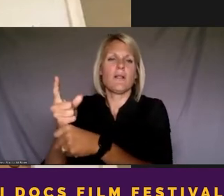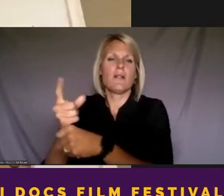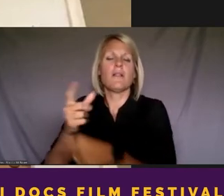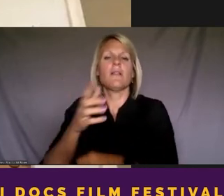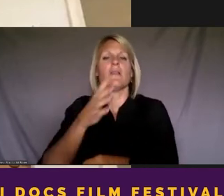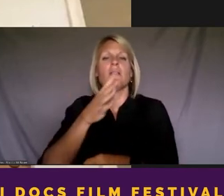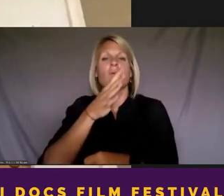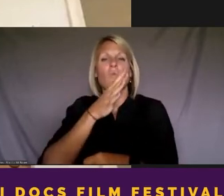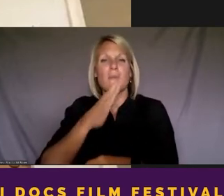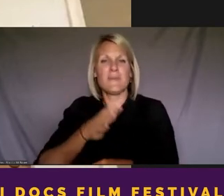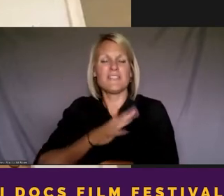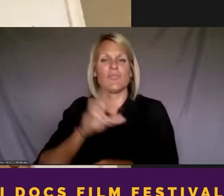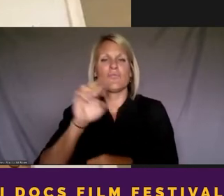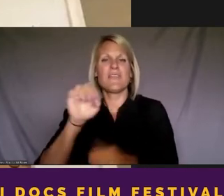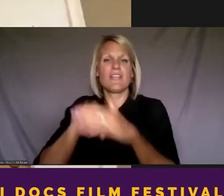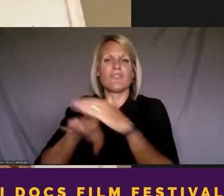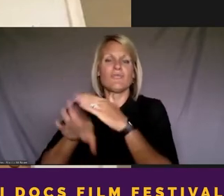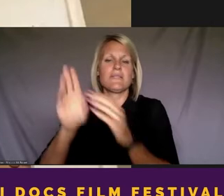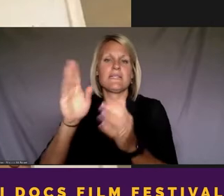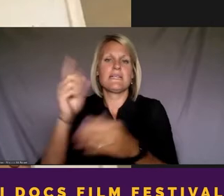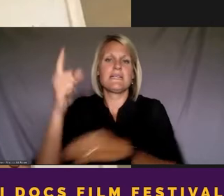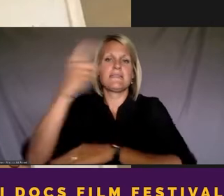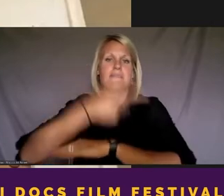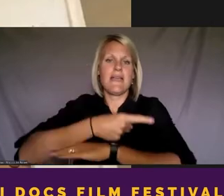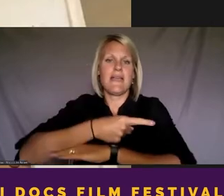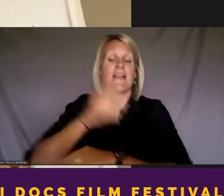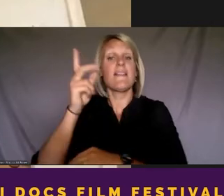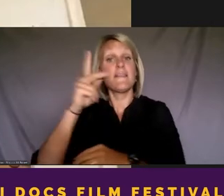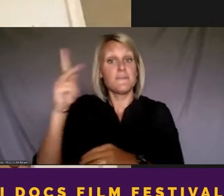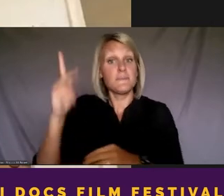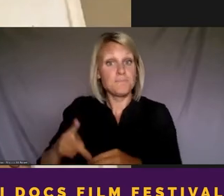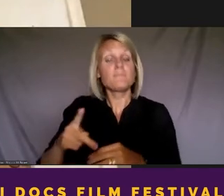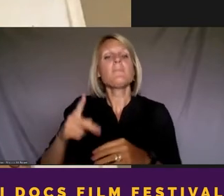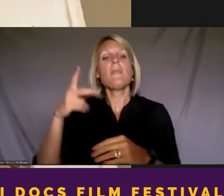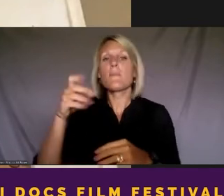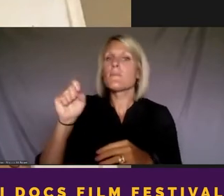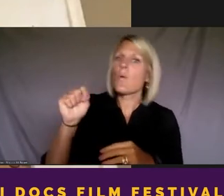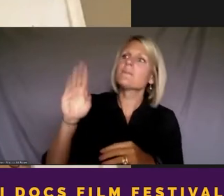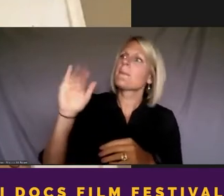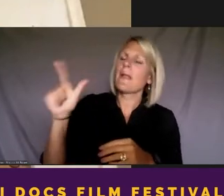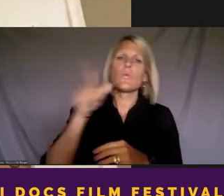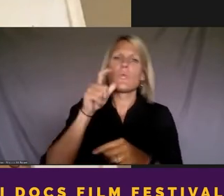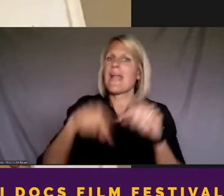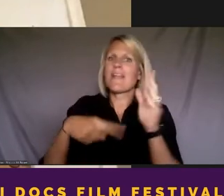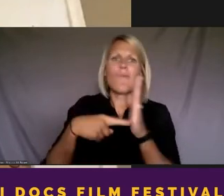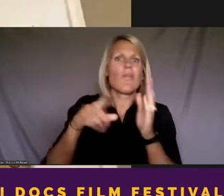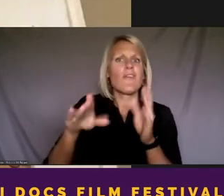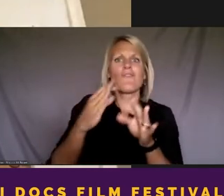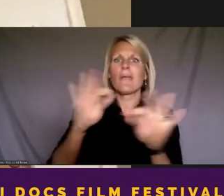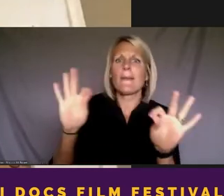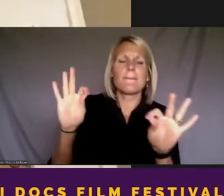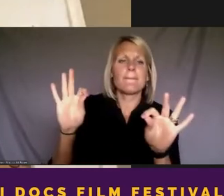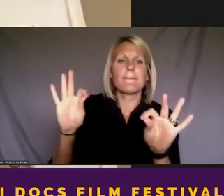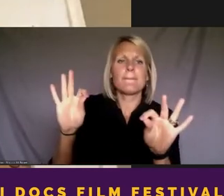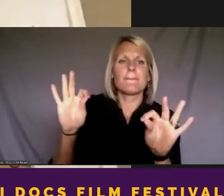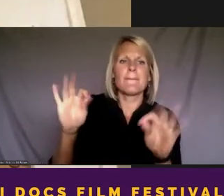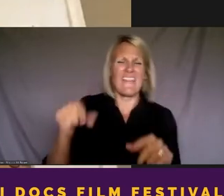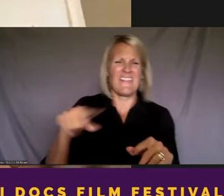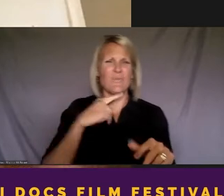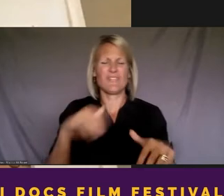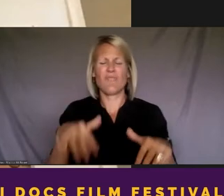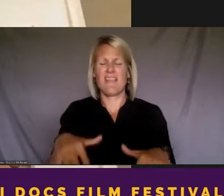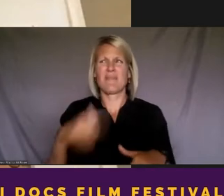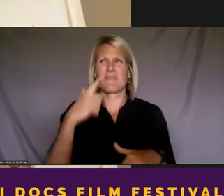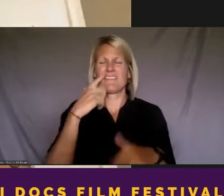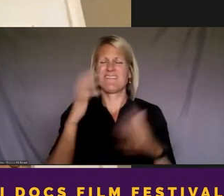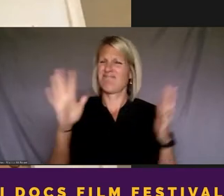Philadelphia Community Bell fund posted a bell for individuals that couldn't afford their freedom. And this was striking to me because I said,